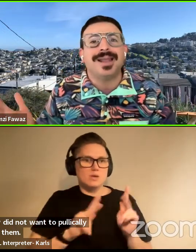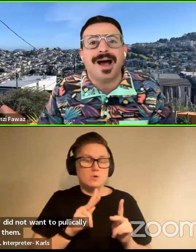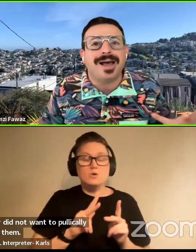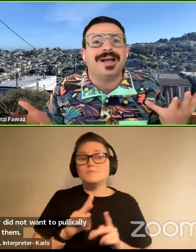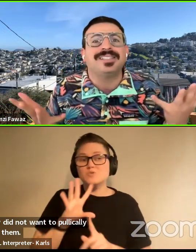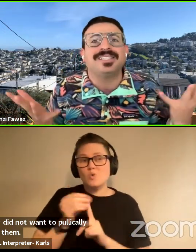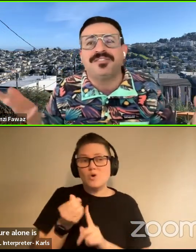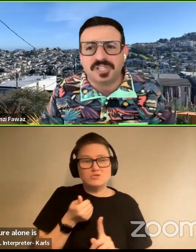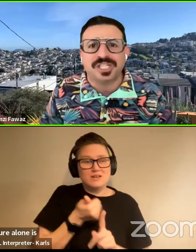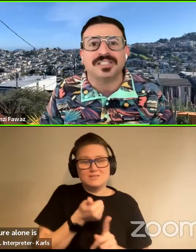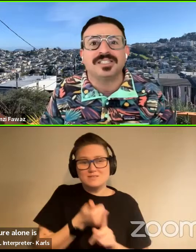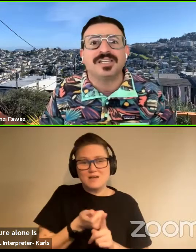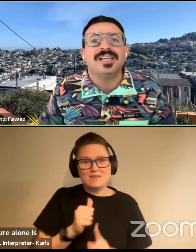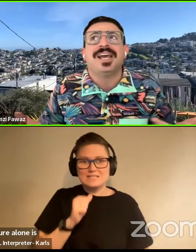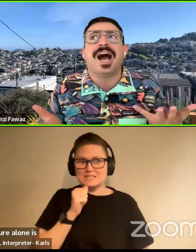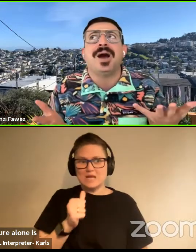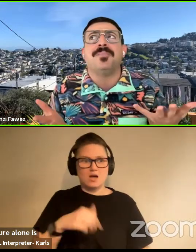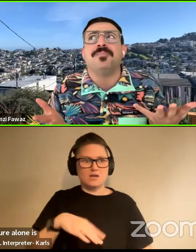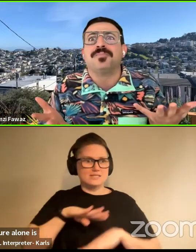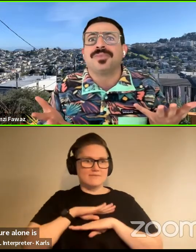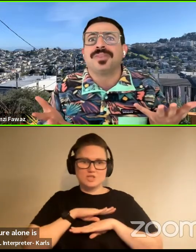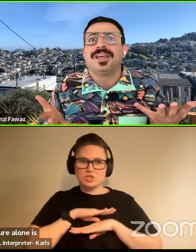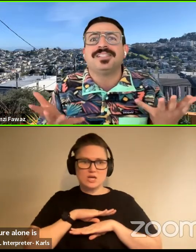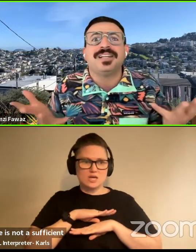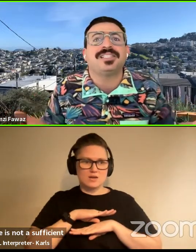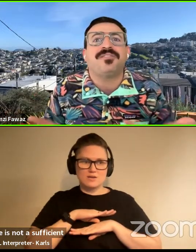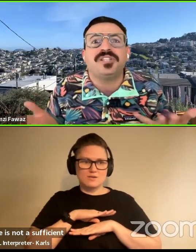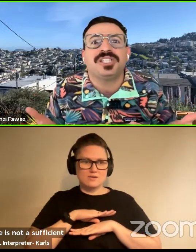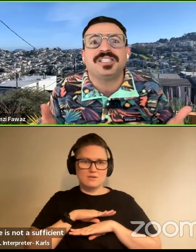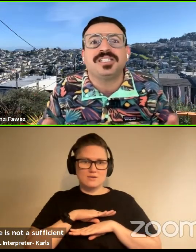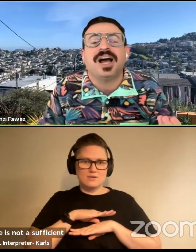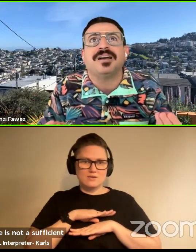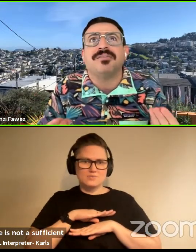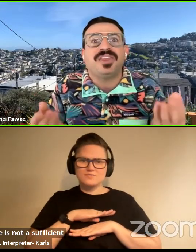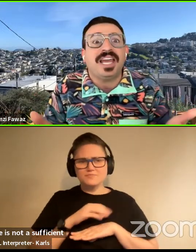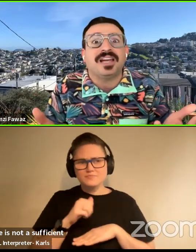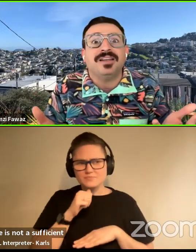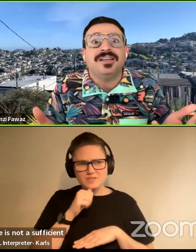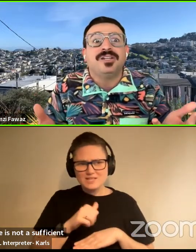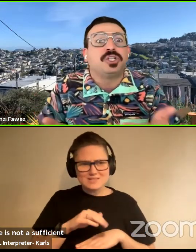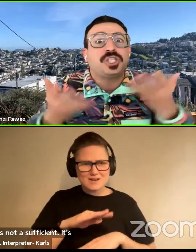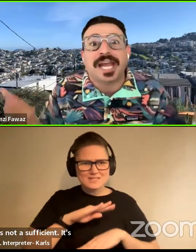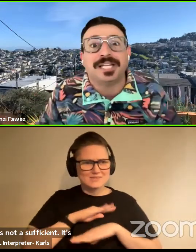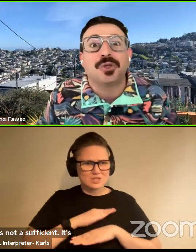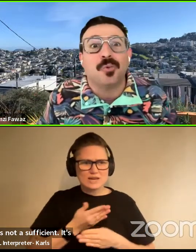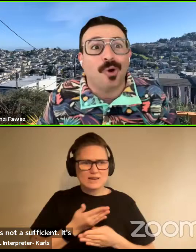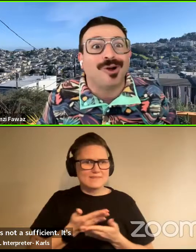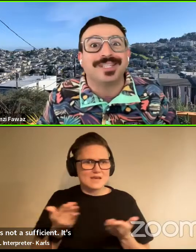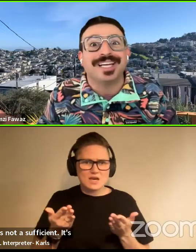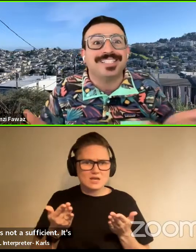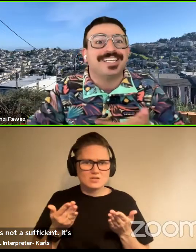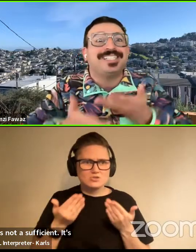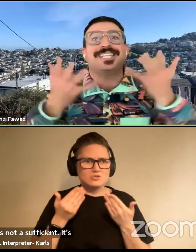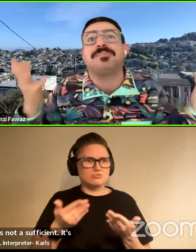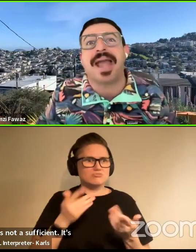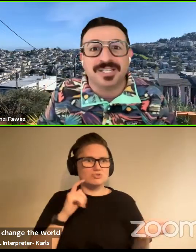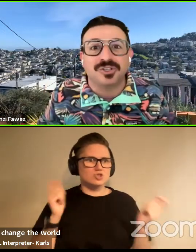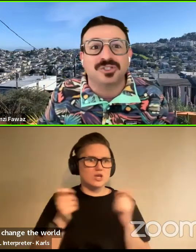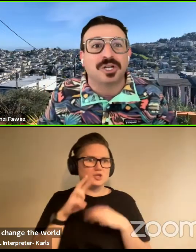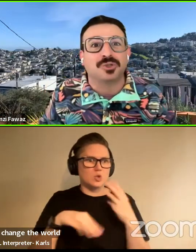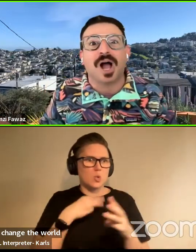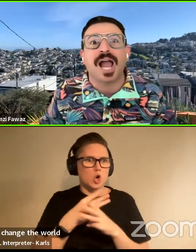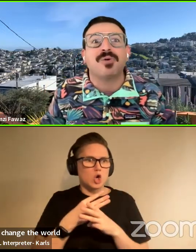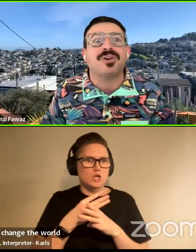is not a sufficient thing to change the world. It doesn't